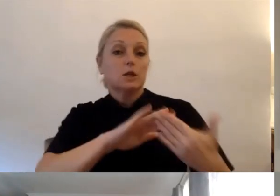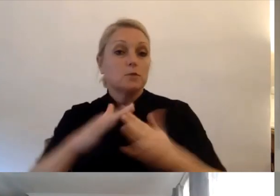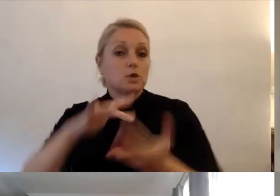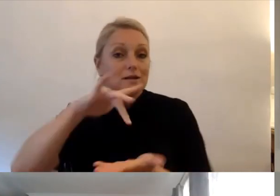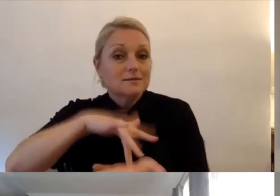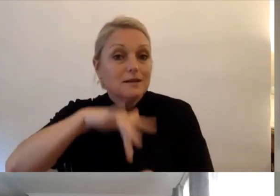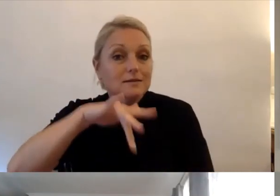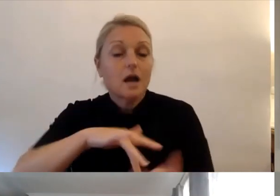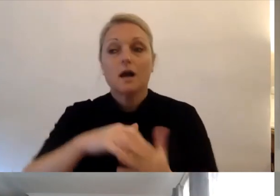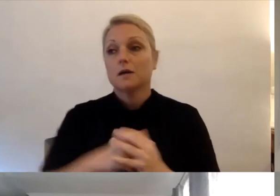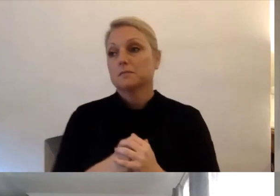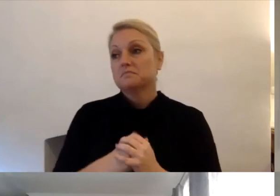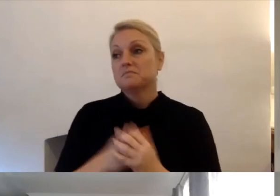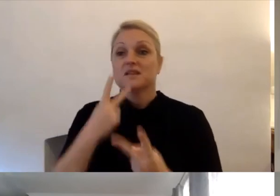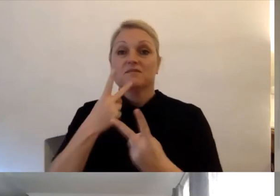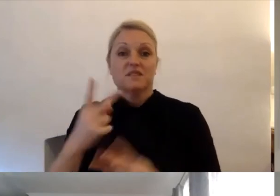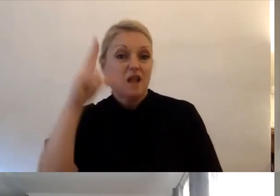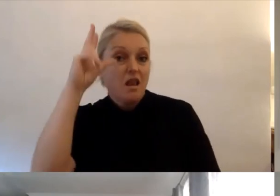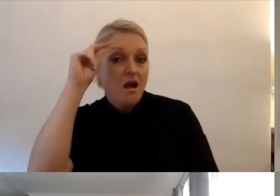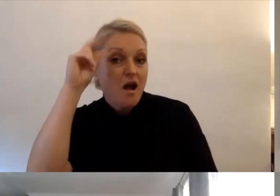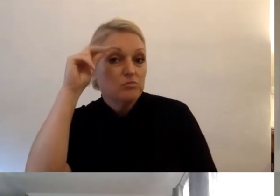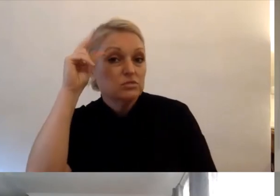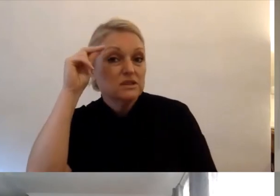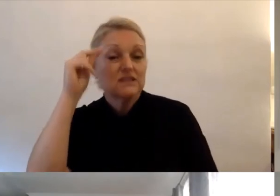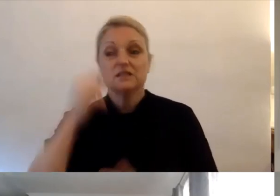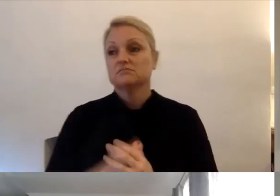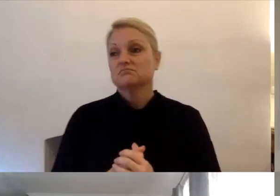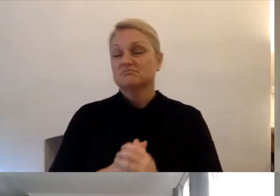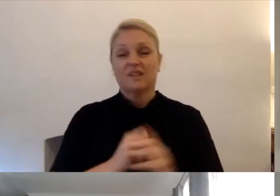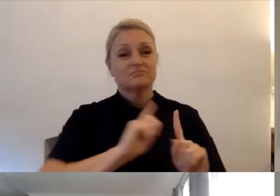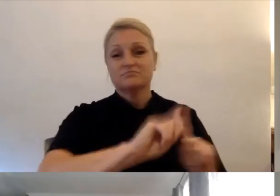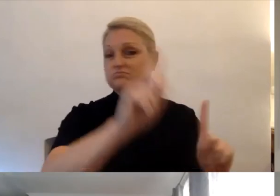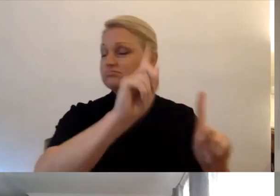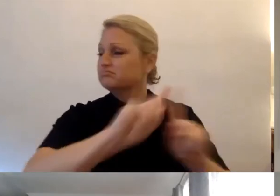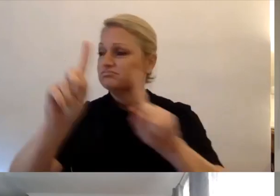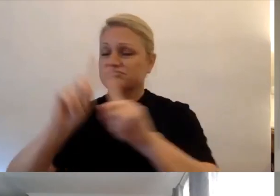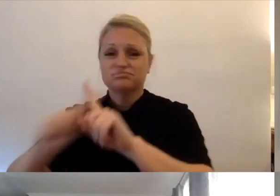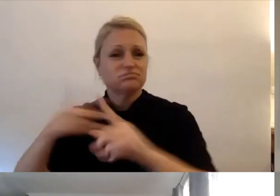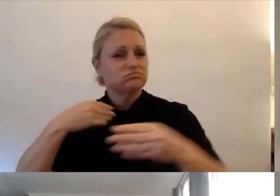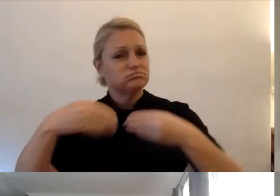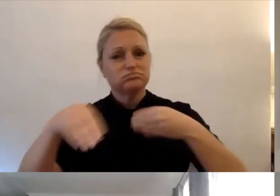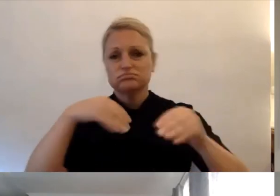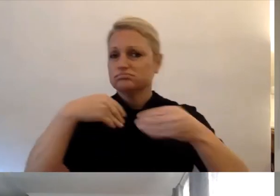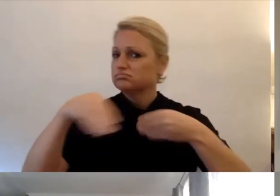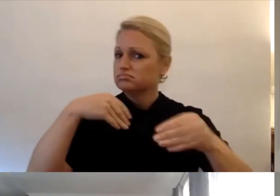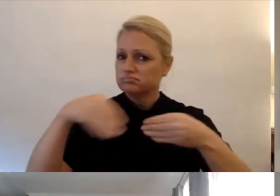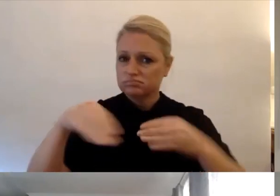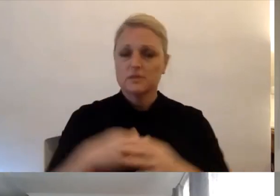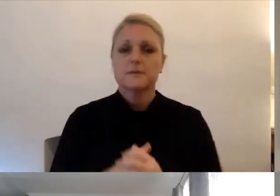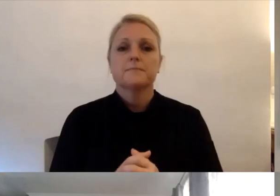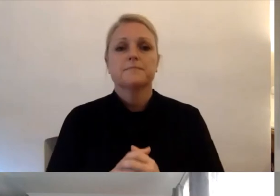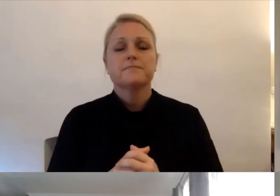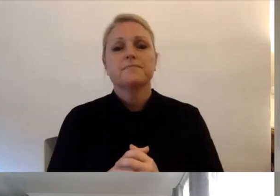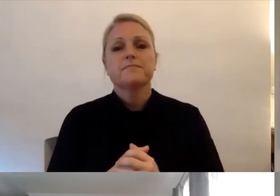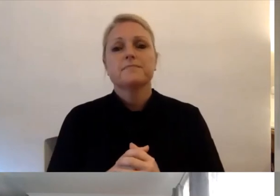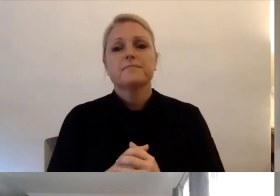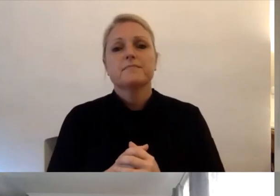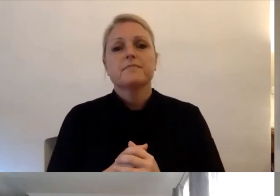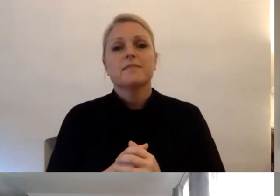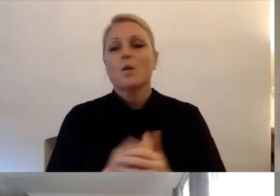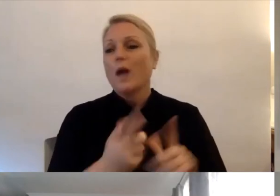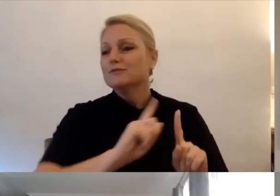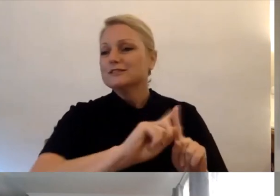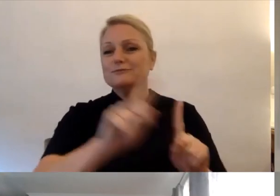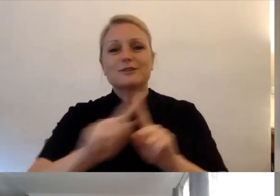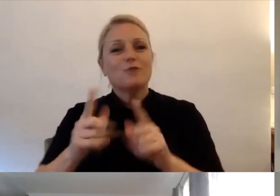library and provide the counselling support to you there. We use different forms of communication